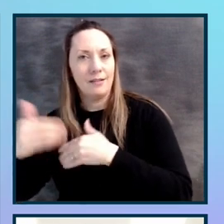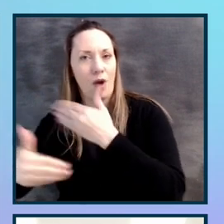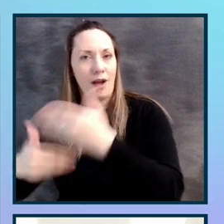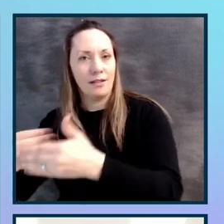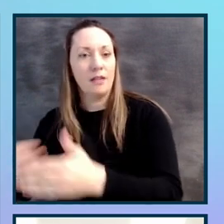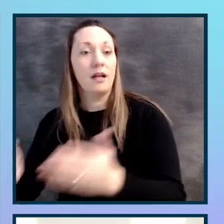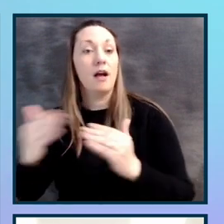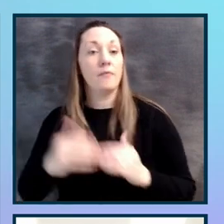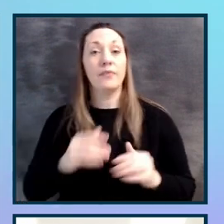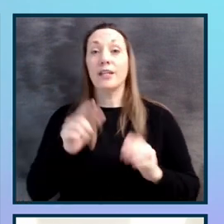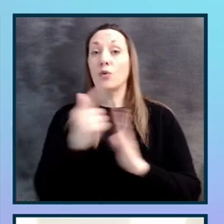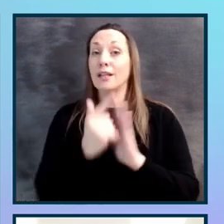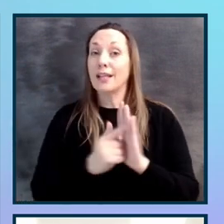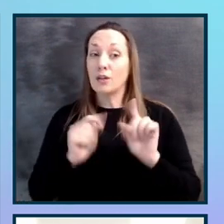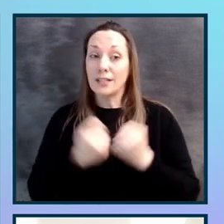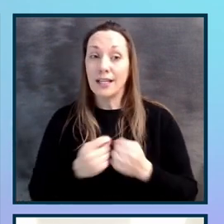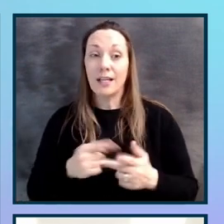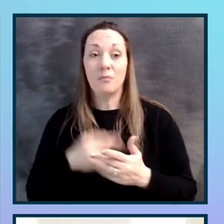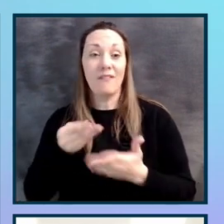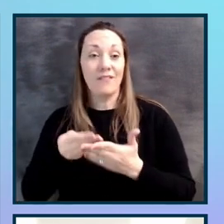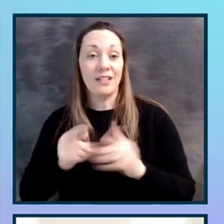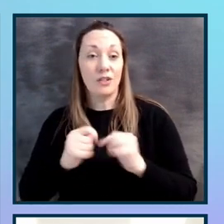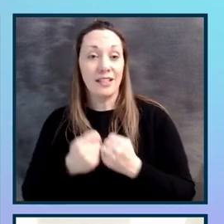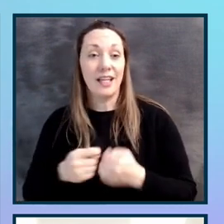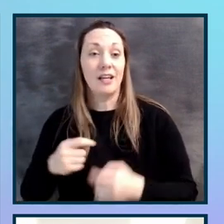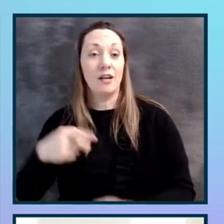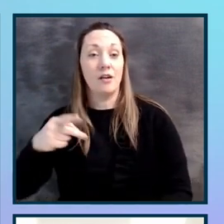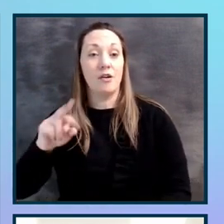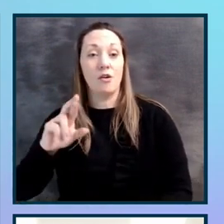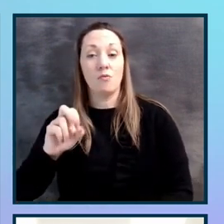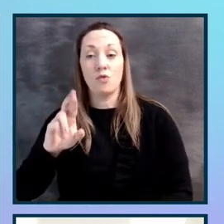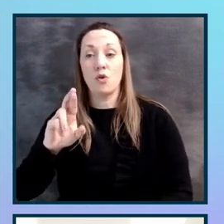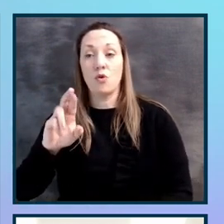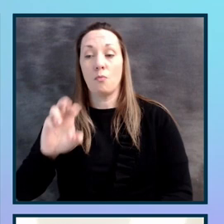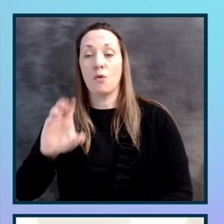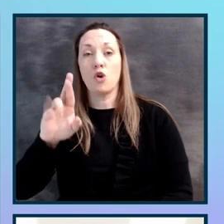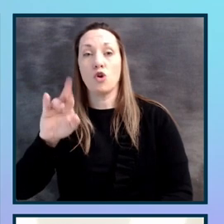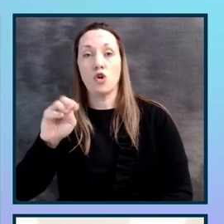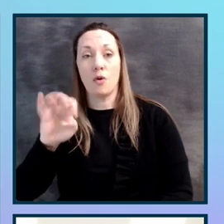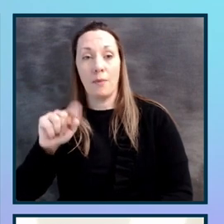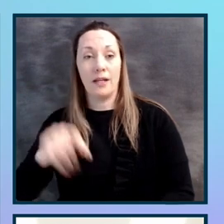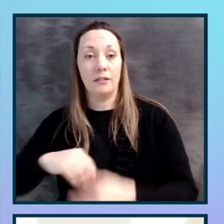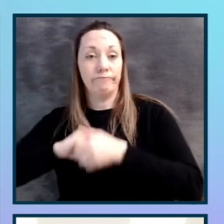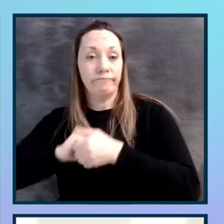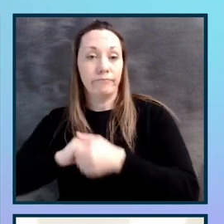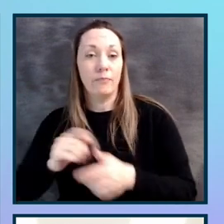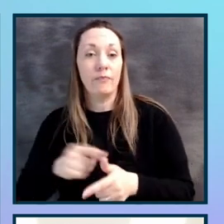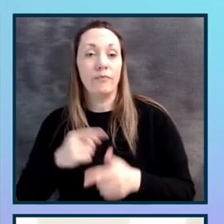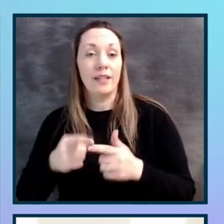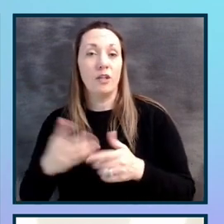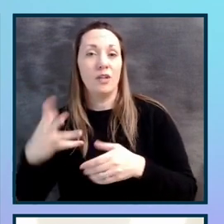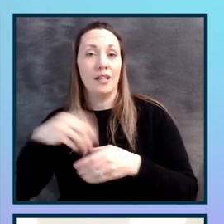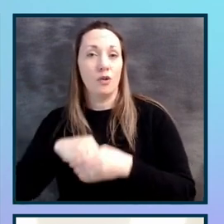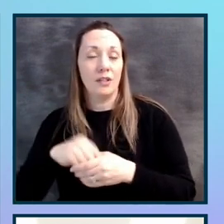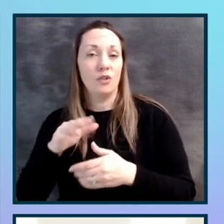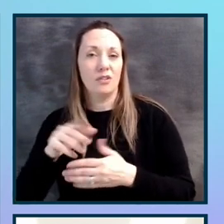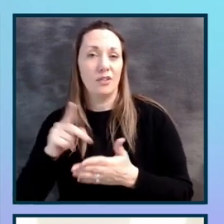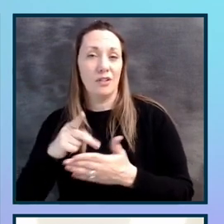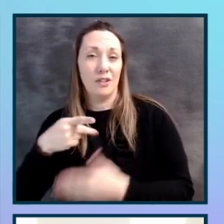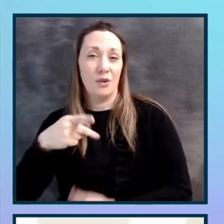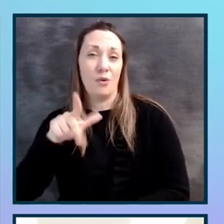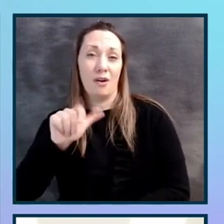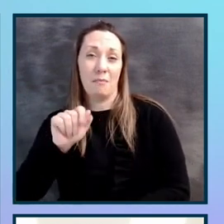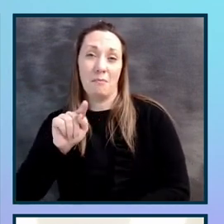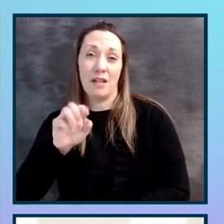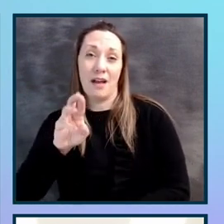teams, your fiscal teams, your procurement process, particularly working with third parties, you've integrated them into your platform. It's really important